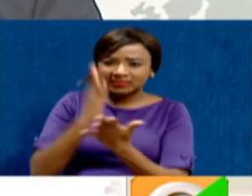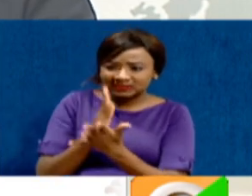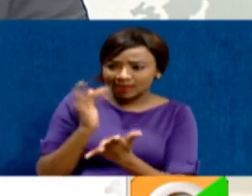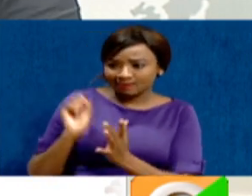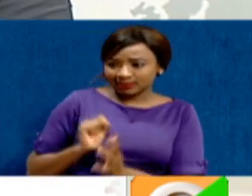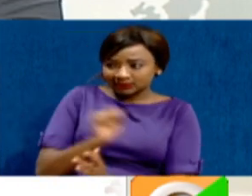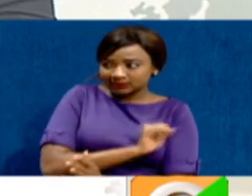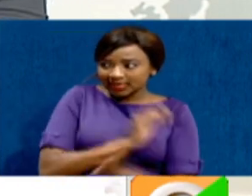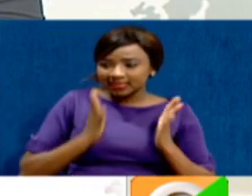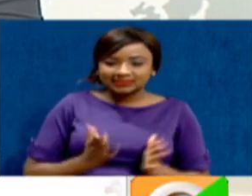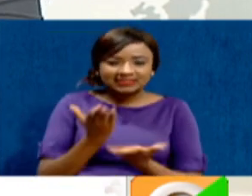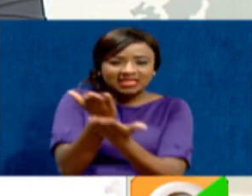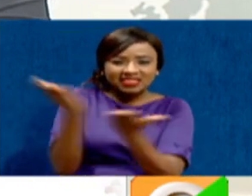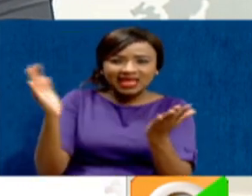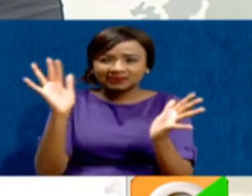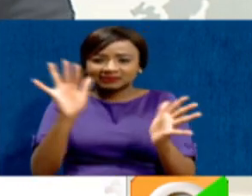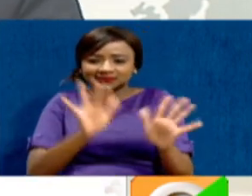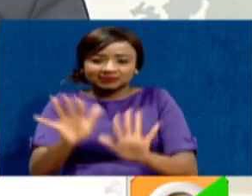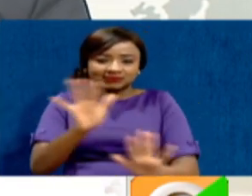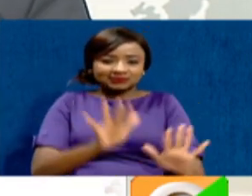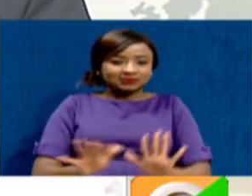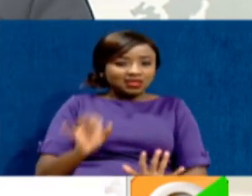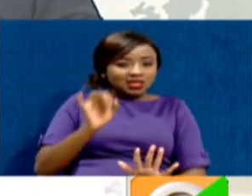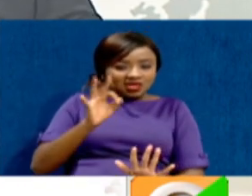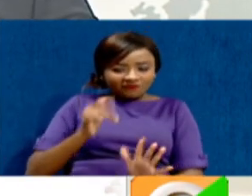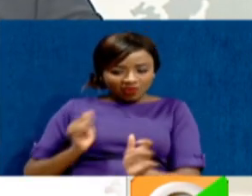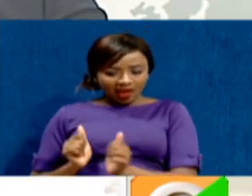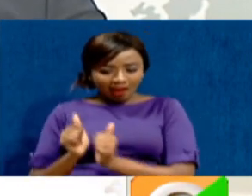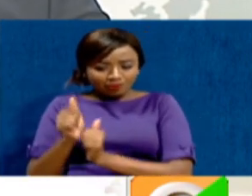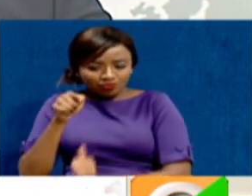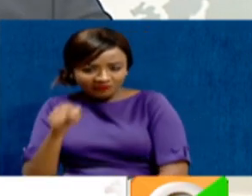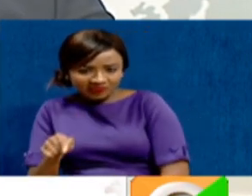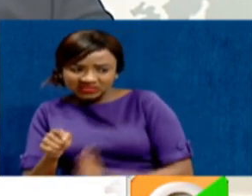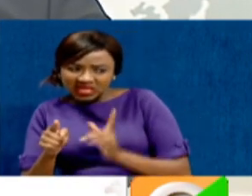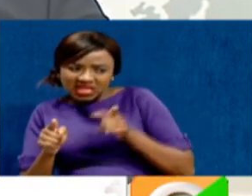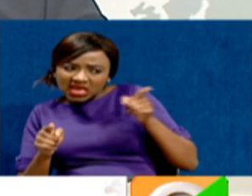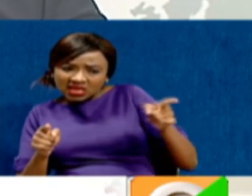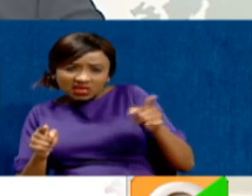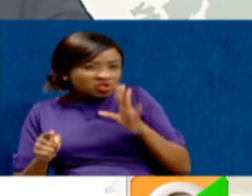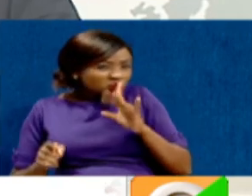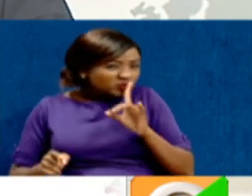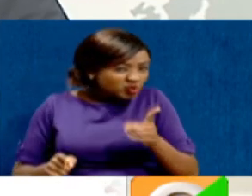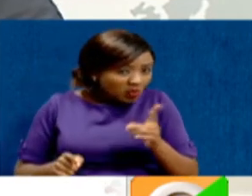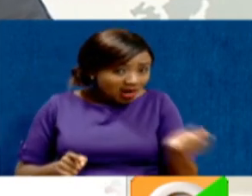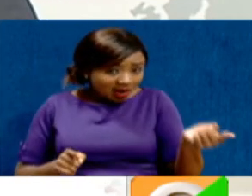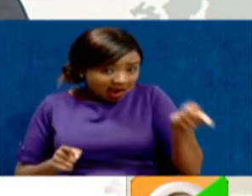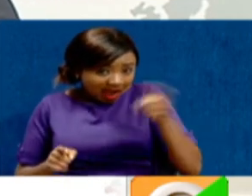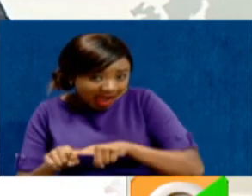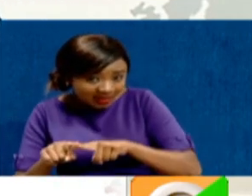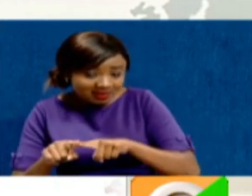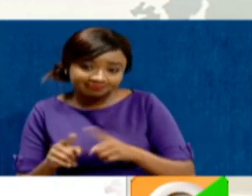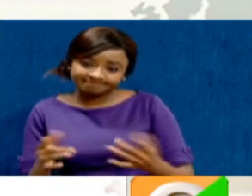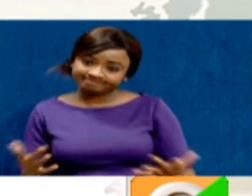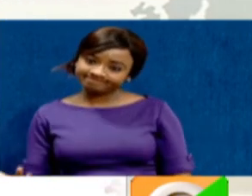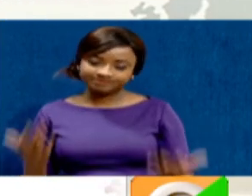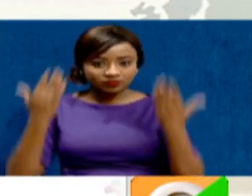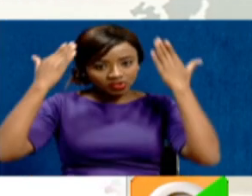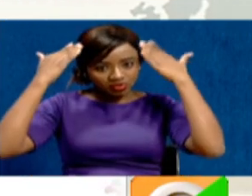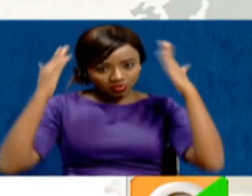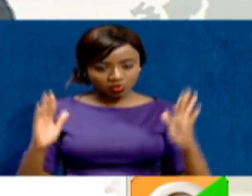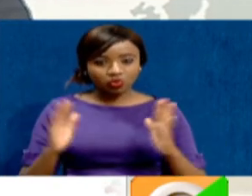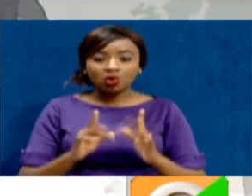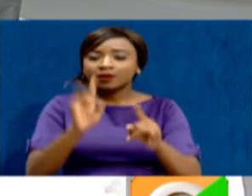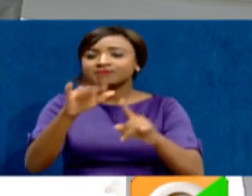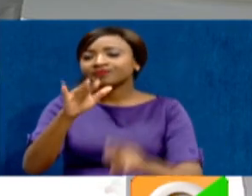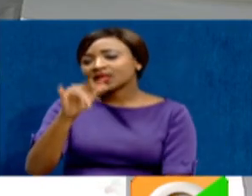senators that while we may pass this formula, there is no guarantee that the amount of money allocated to counties will increase to 348